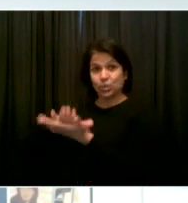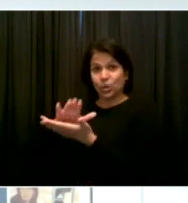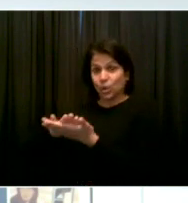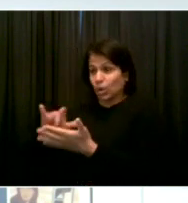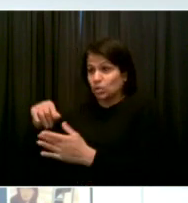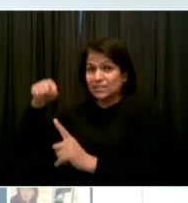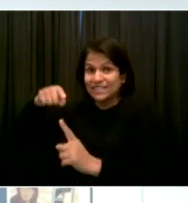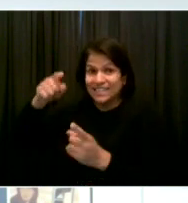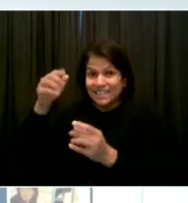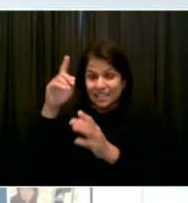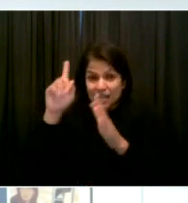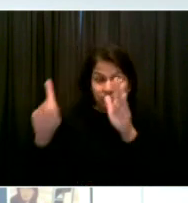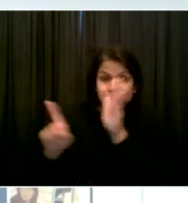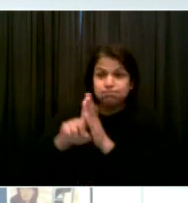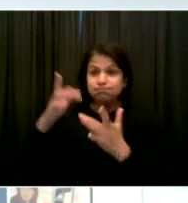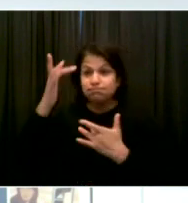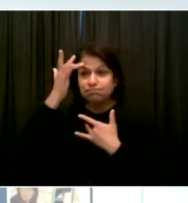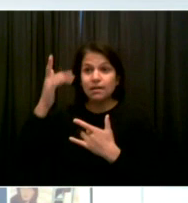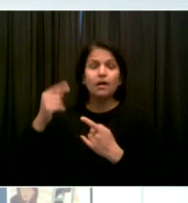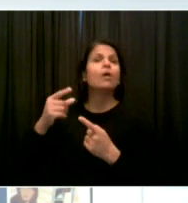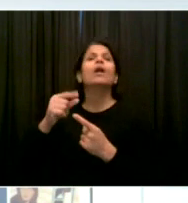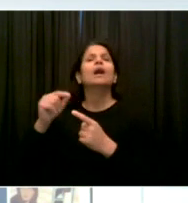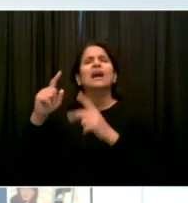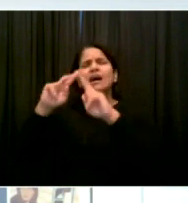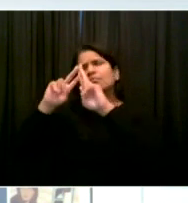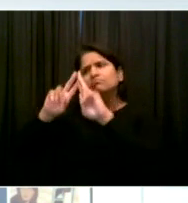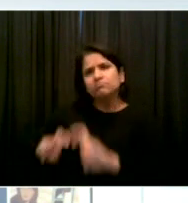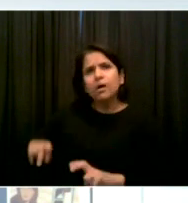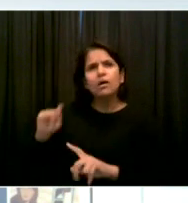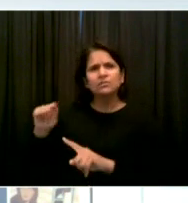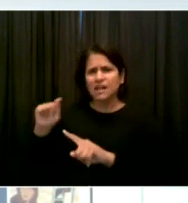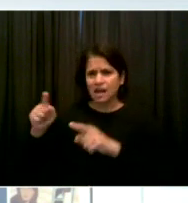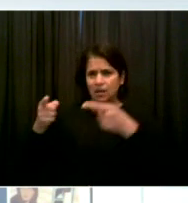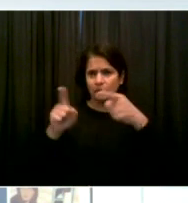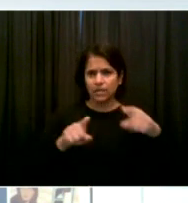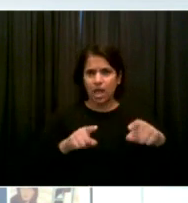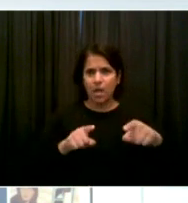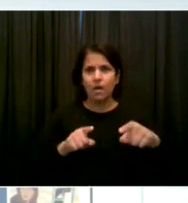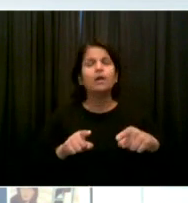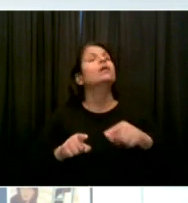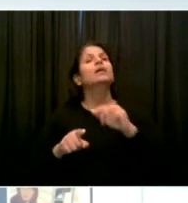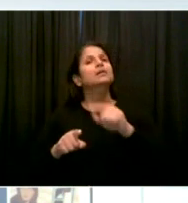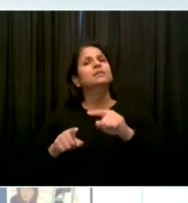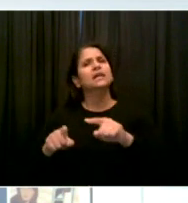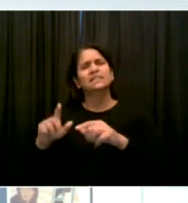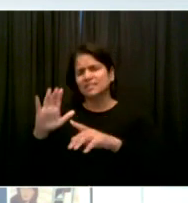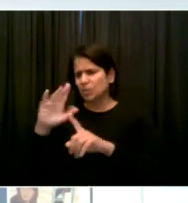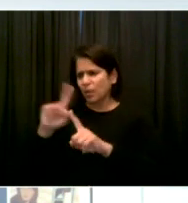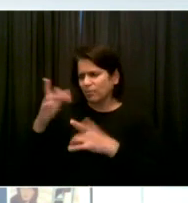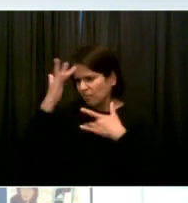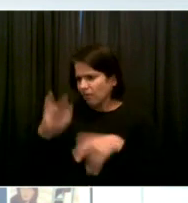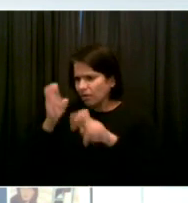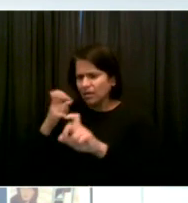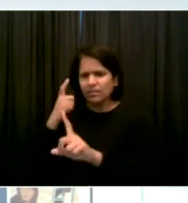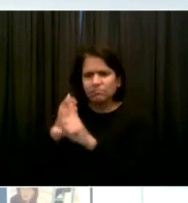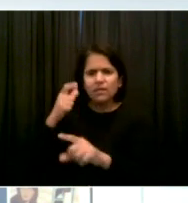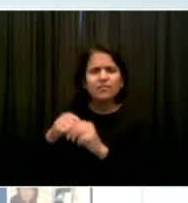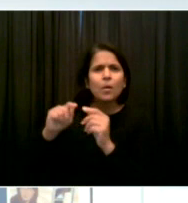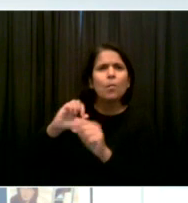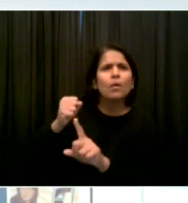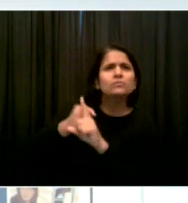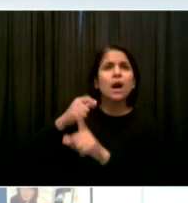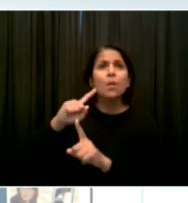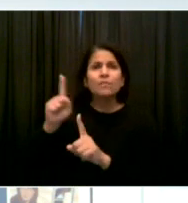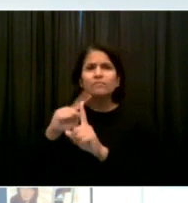differentiate what's happening because of community and household transmission from what's happening with